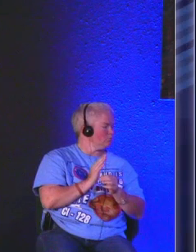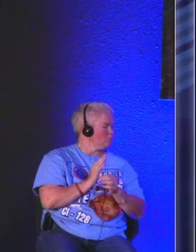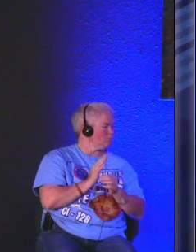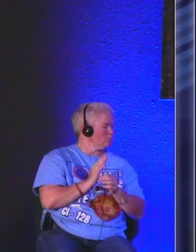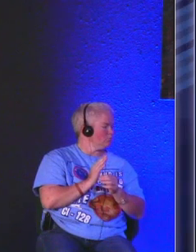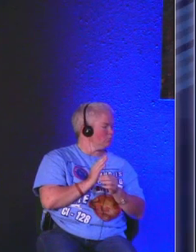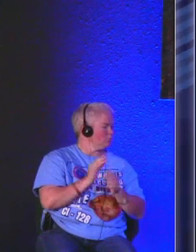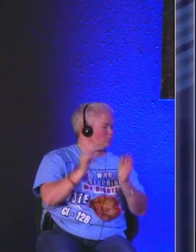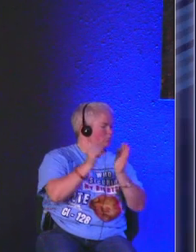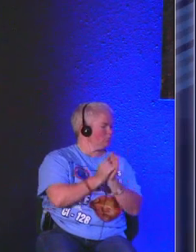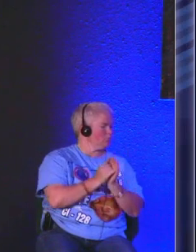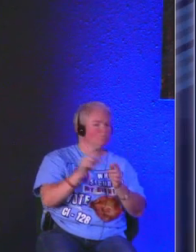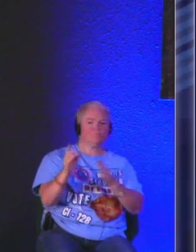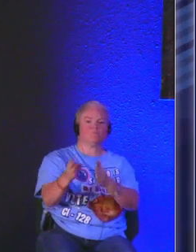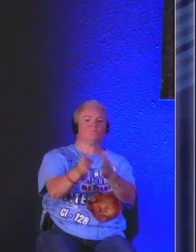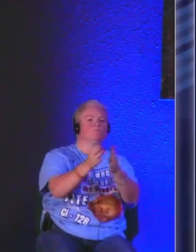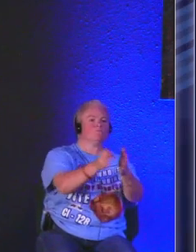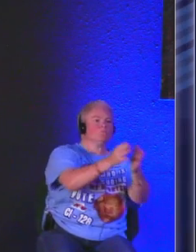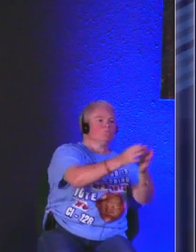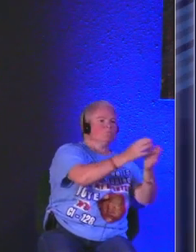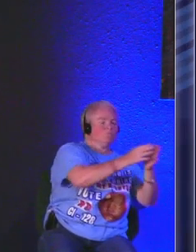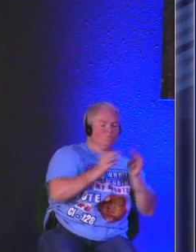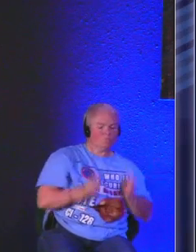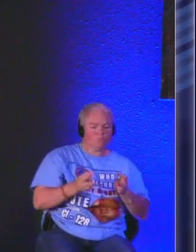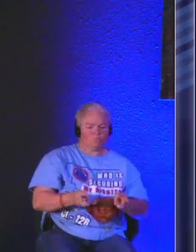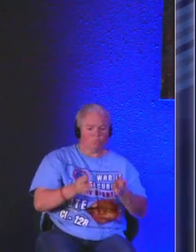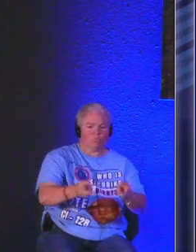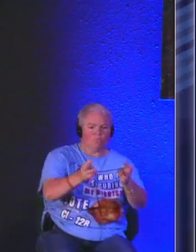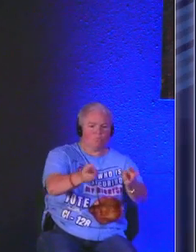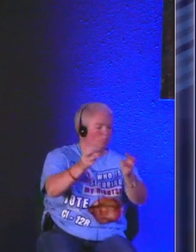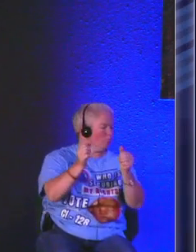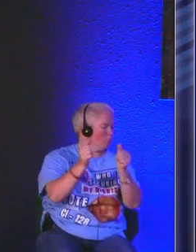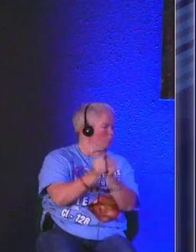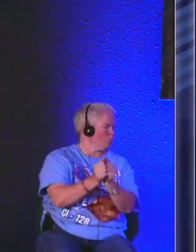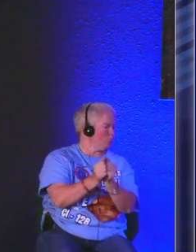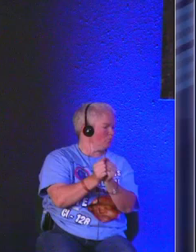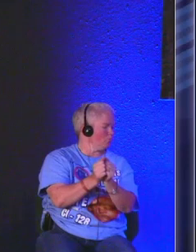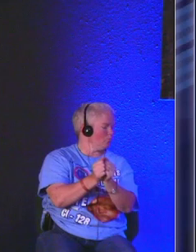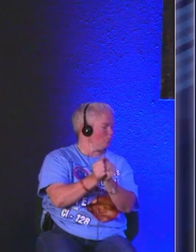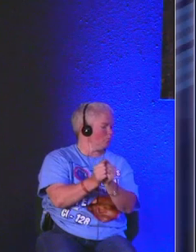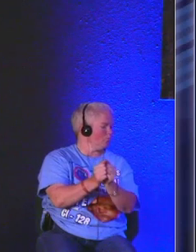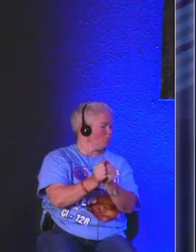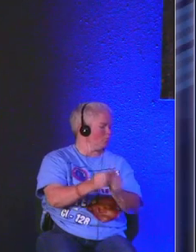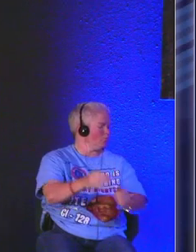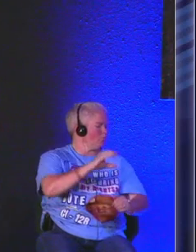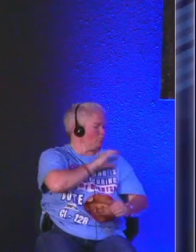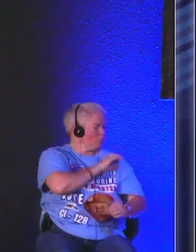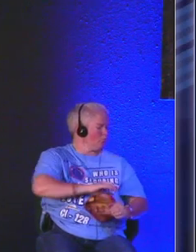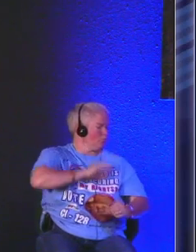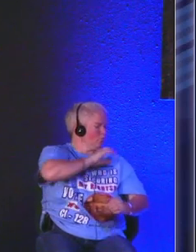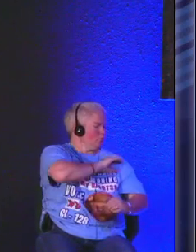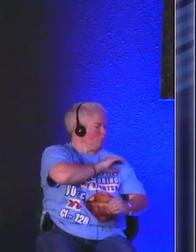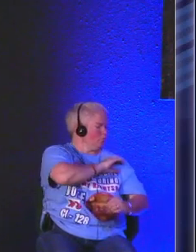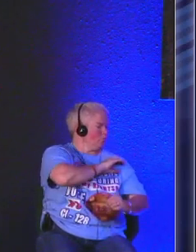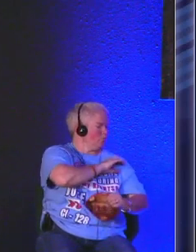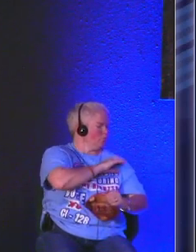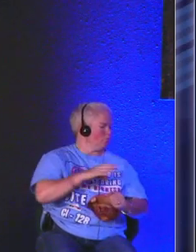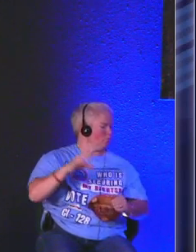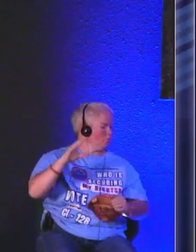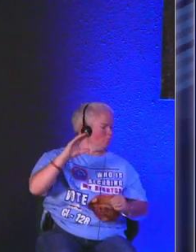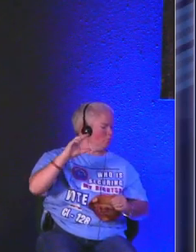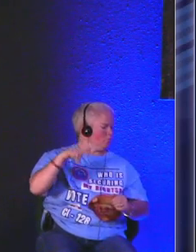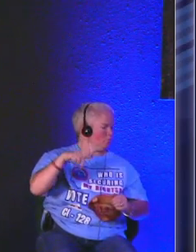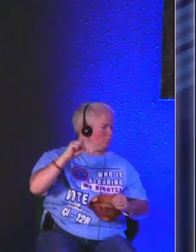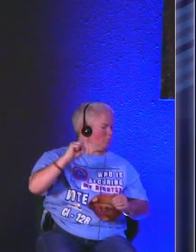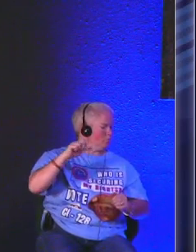the insurance that each one of us can walk within these same attributes so as we go through Psalm